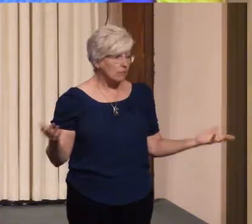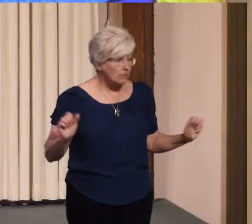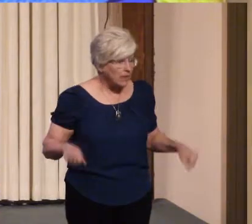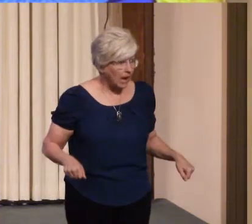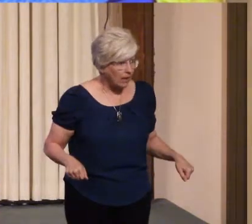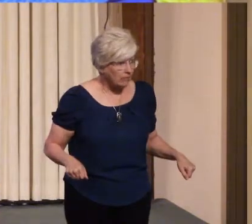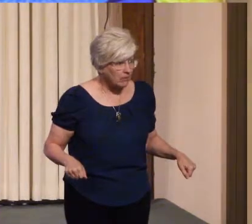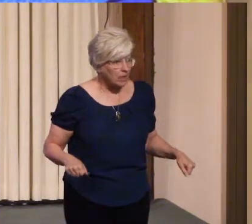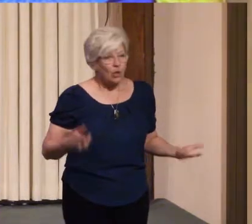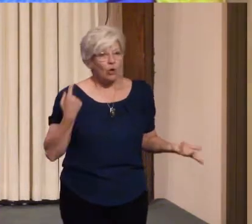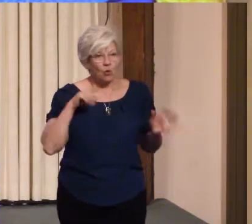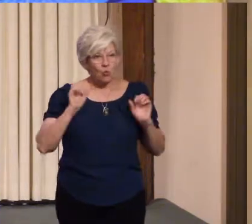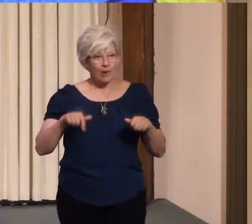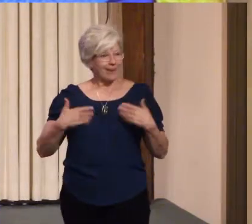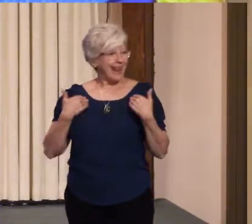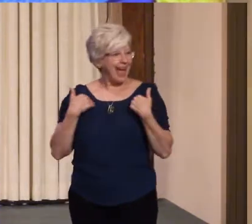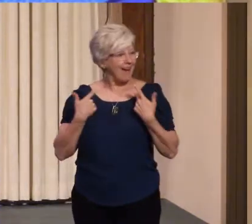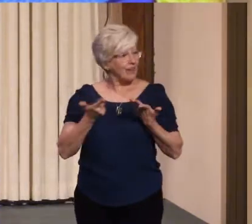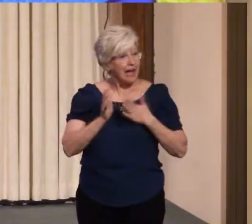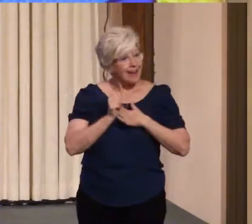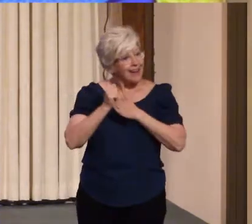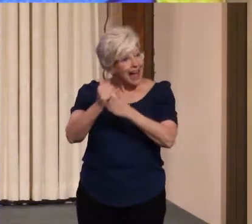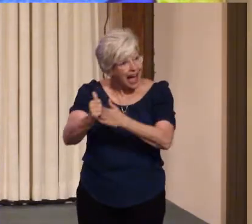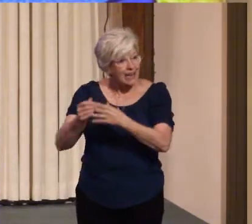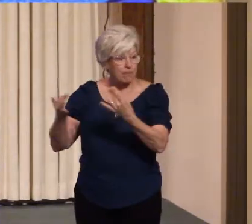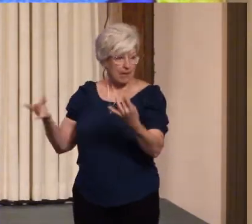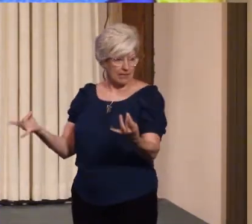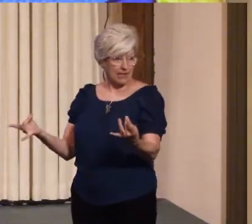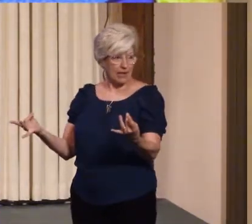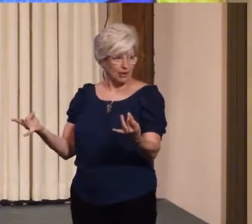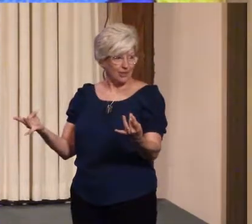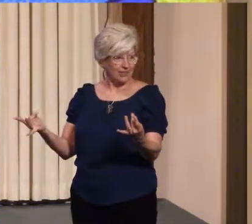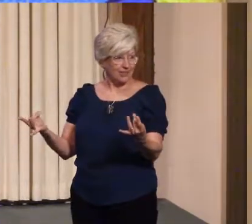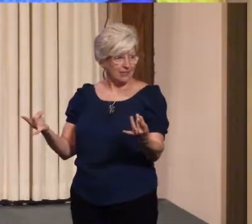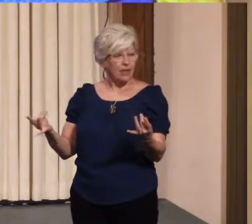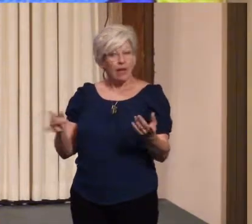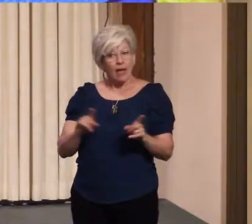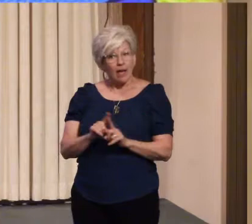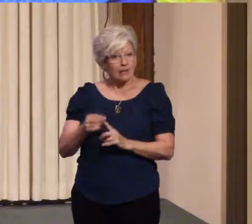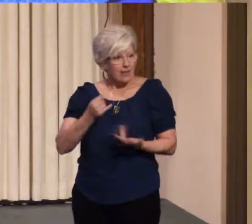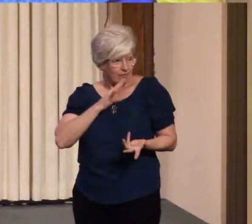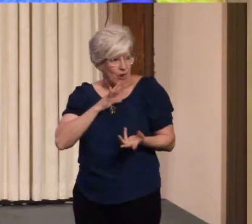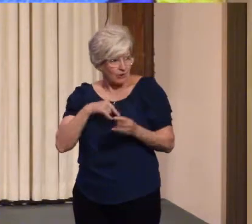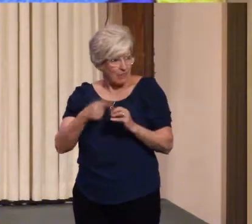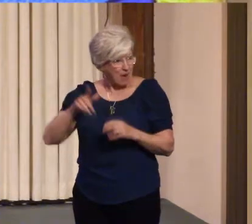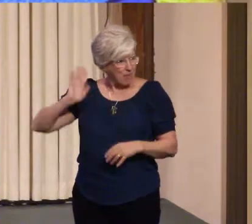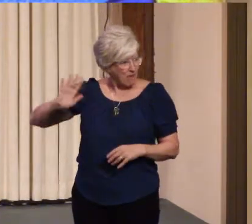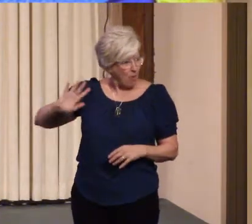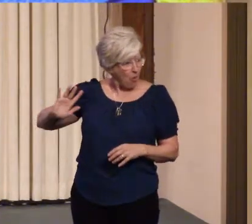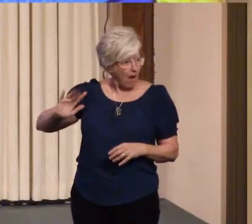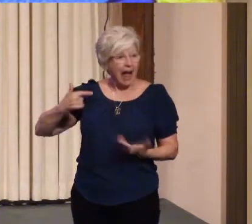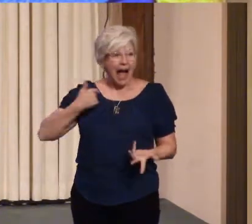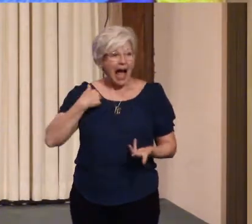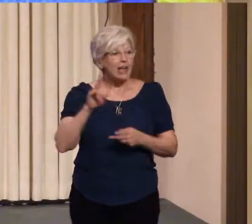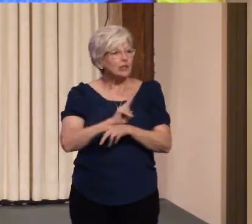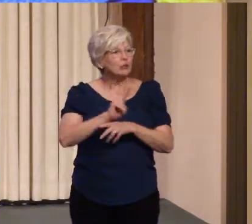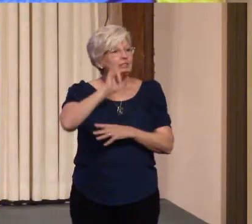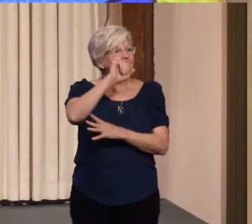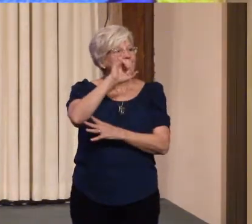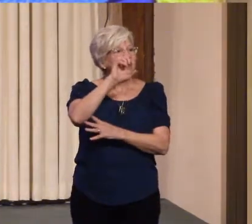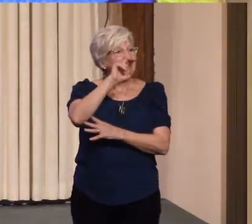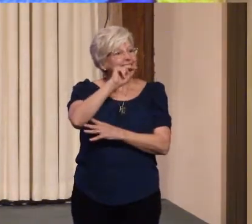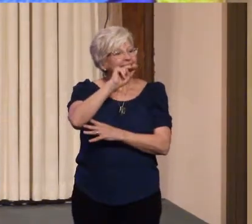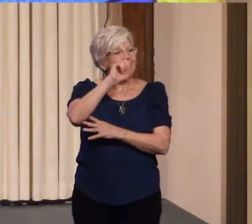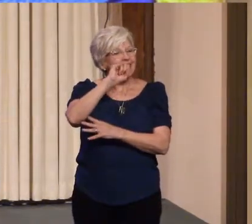We can have guided meditations as I've talked about several times before I use the Insight Meditation